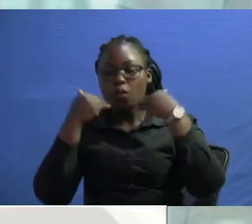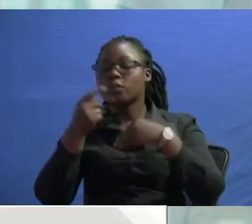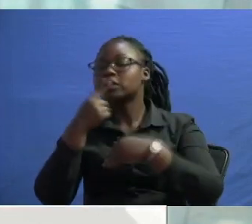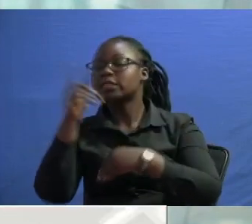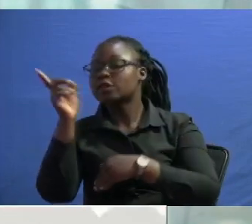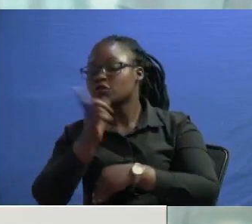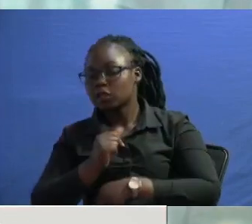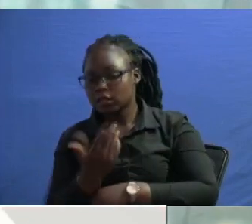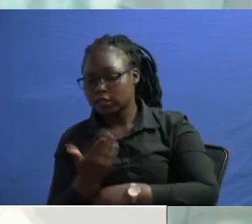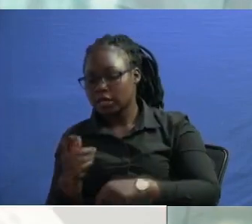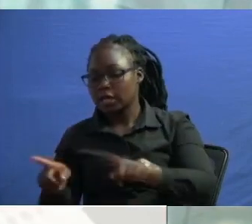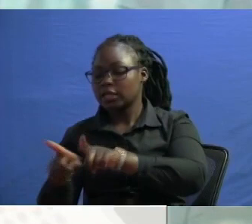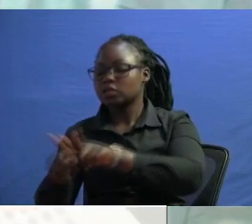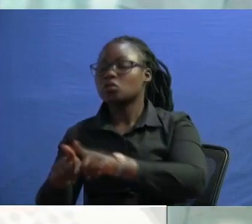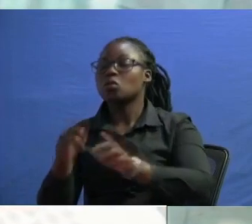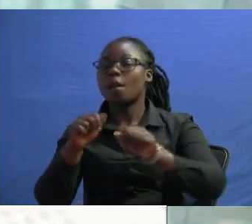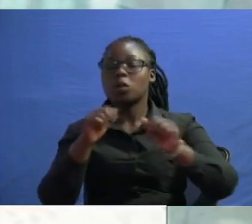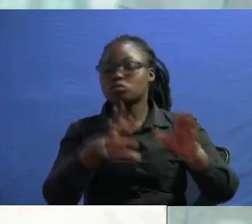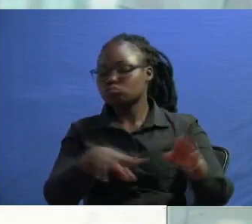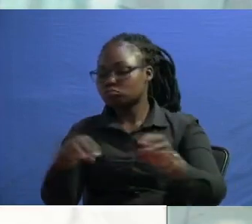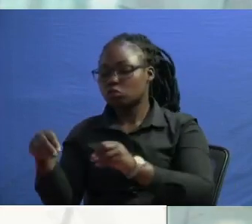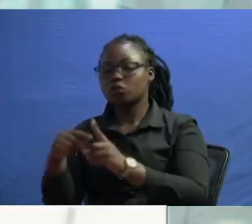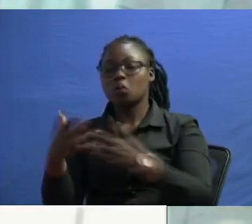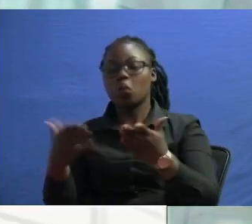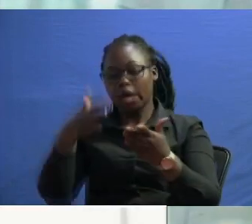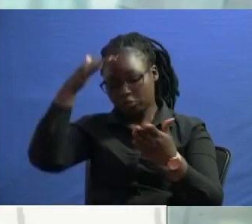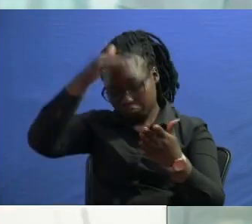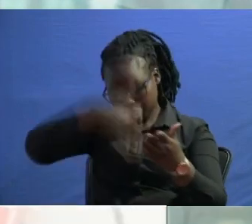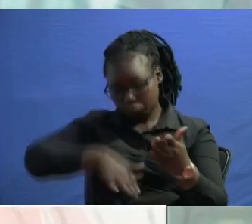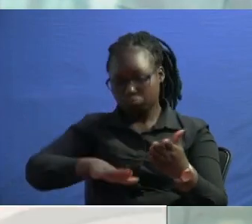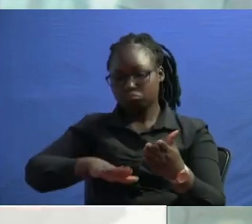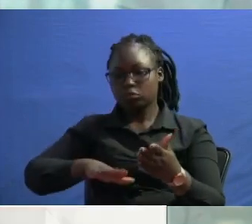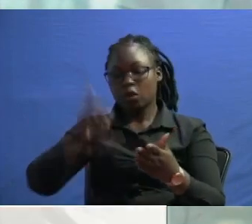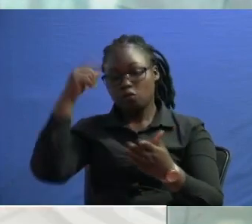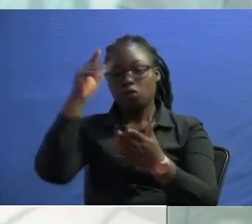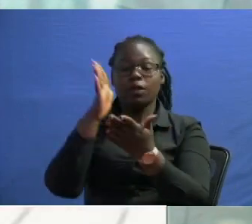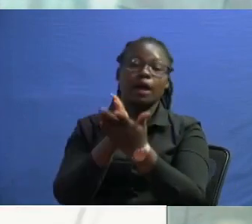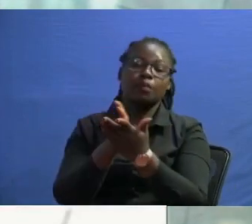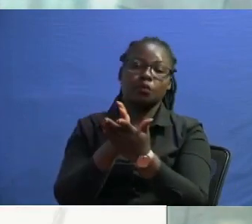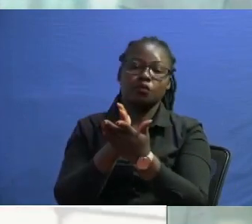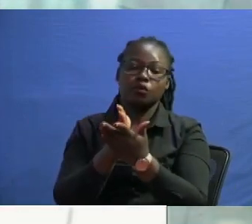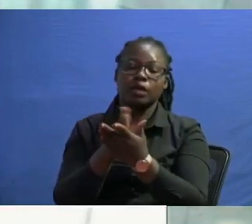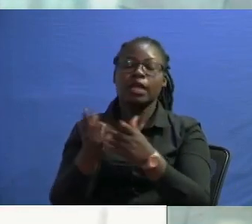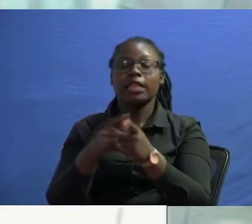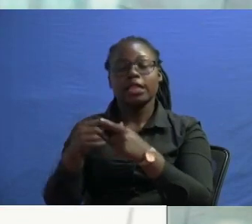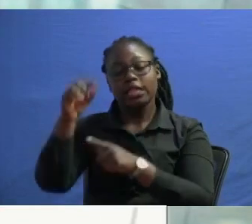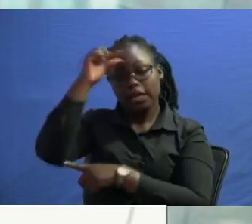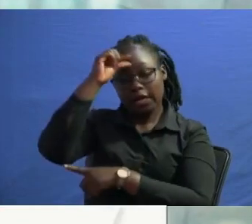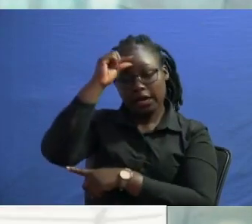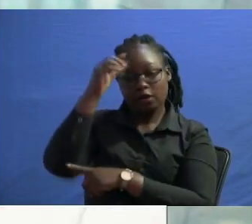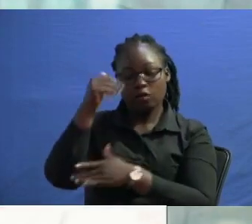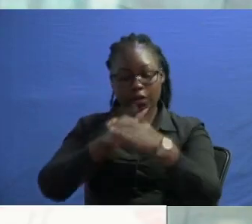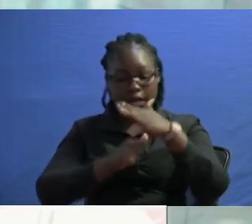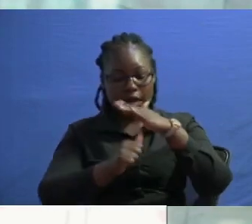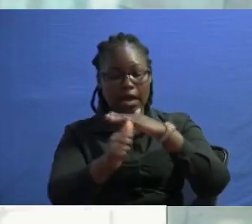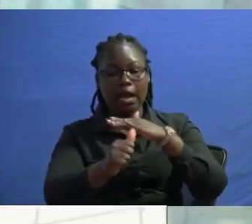it is also supposed to be taken to parliament for parliamentary approval and uh the government uh under